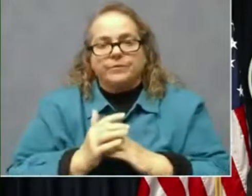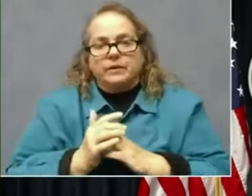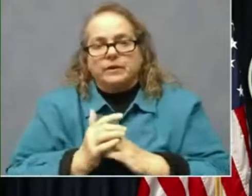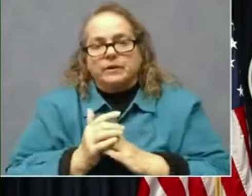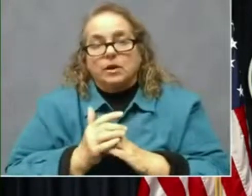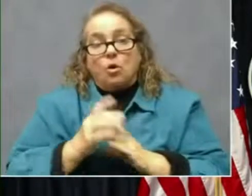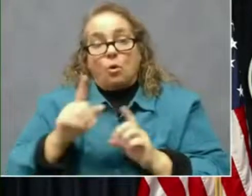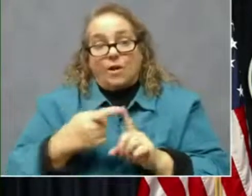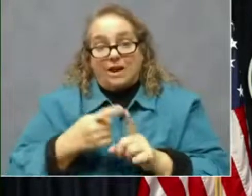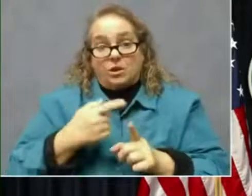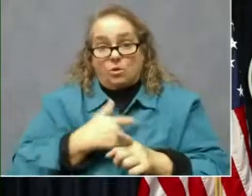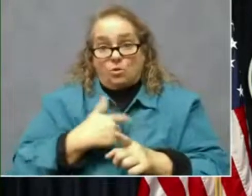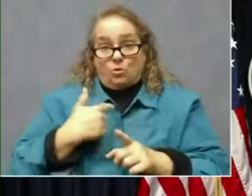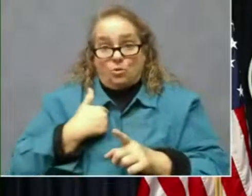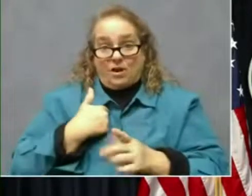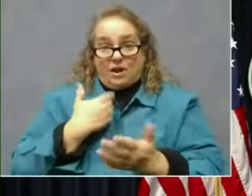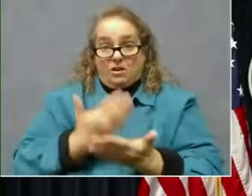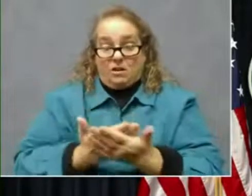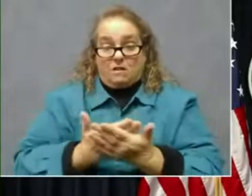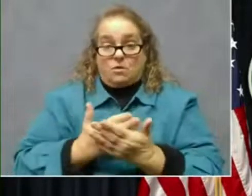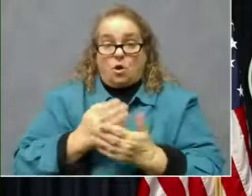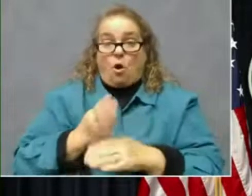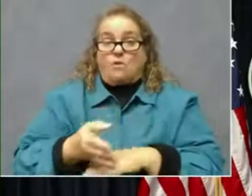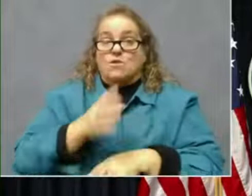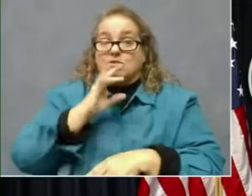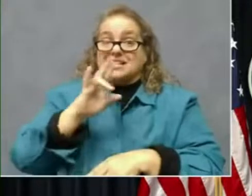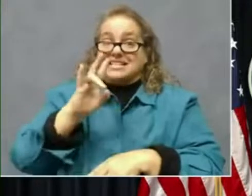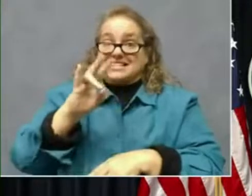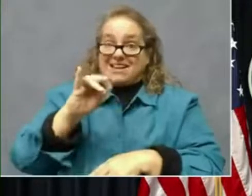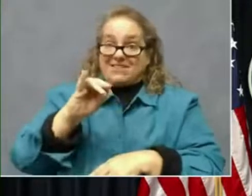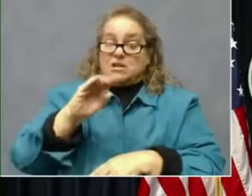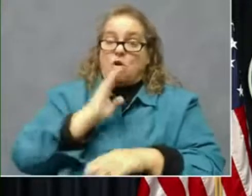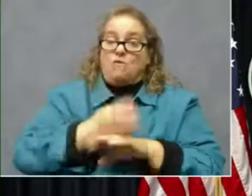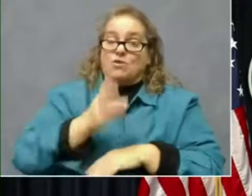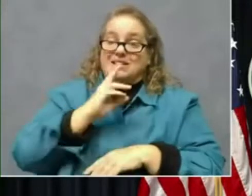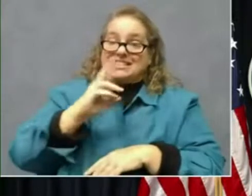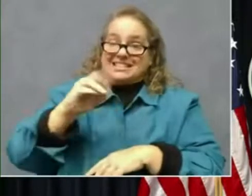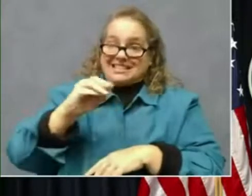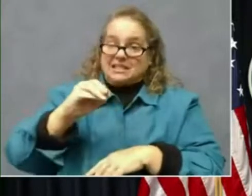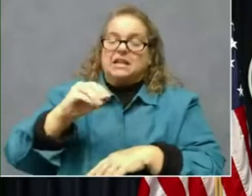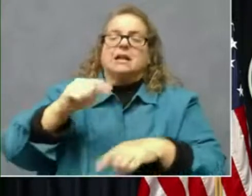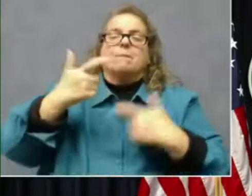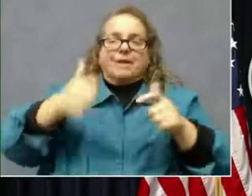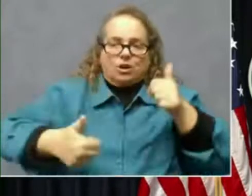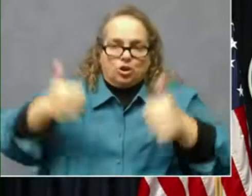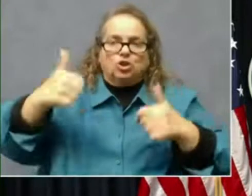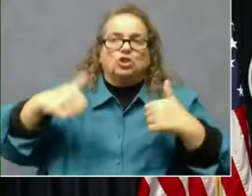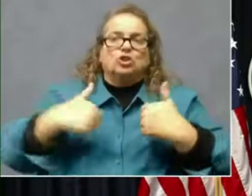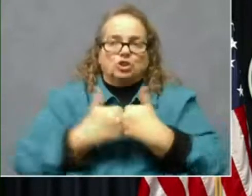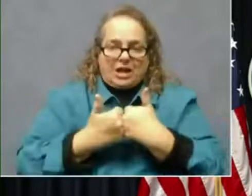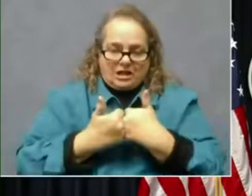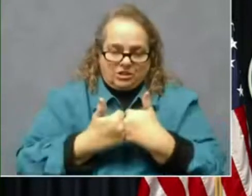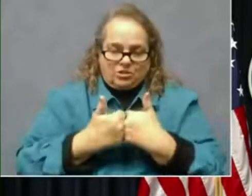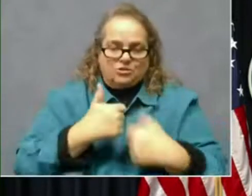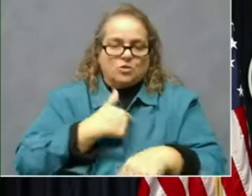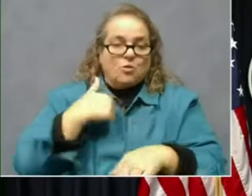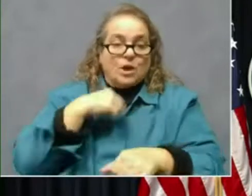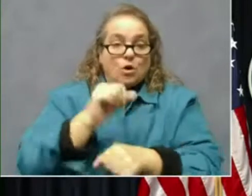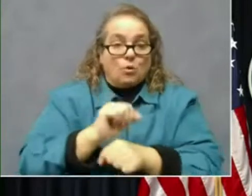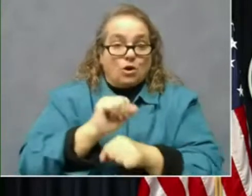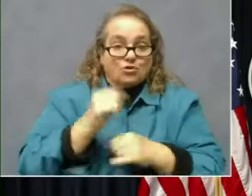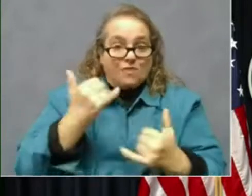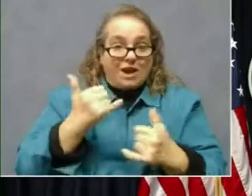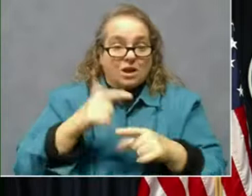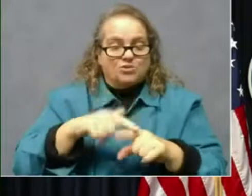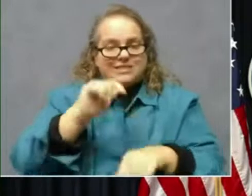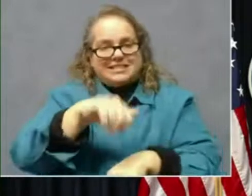hit those over 70 or over 60, it is going to be a bigger challenge. And so we're working right now to establish the